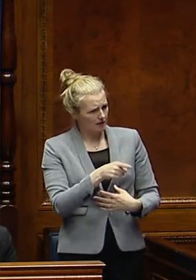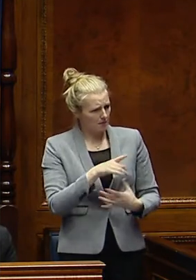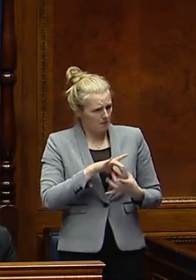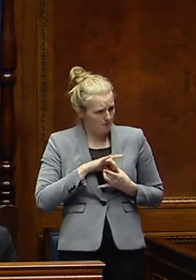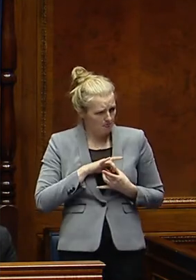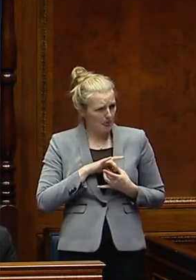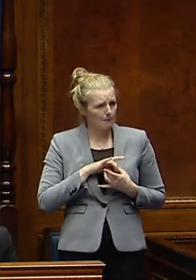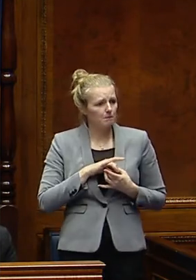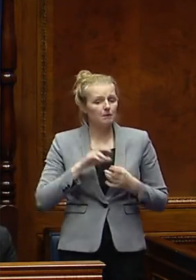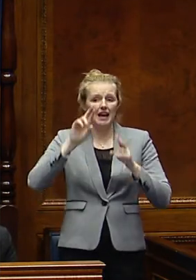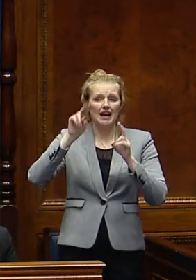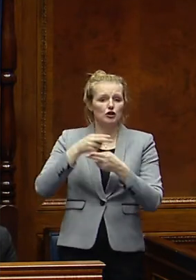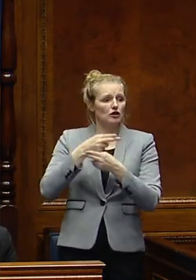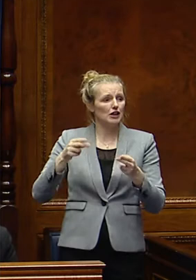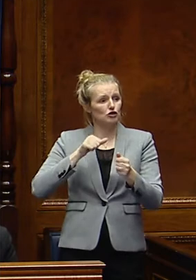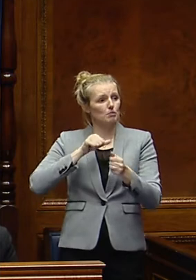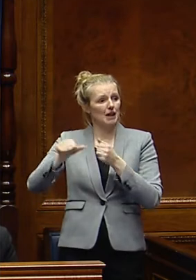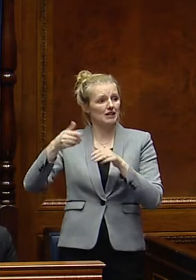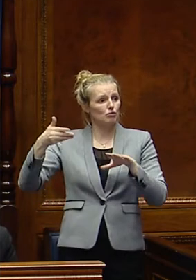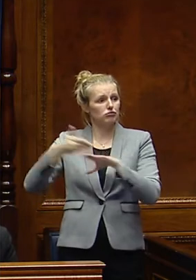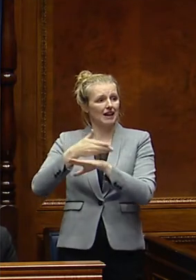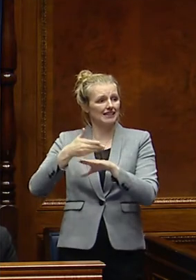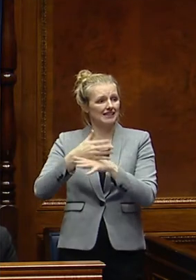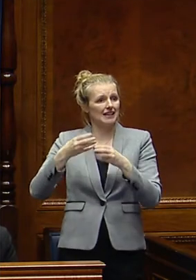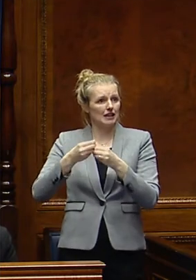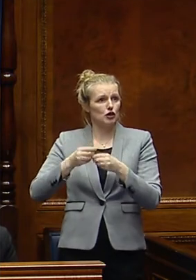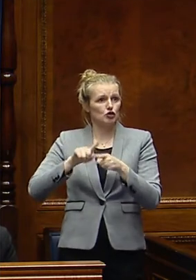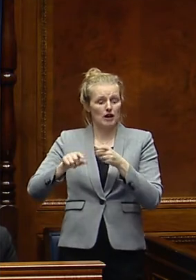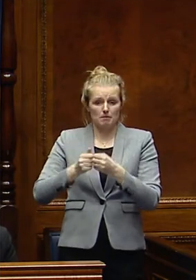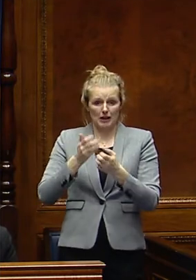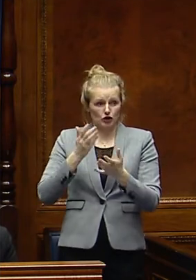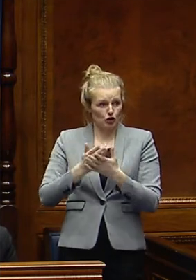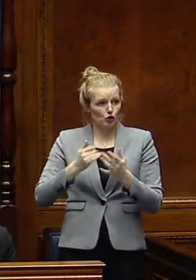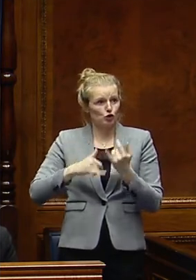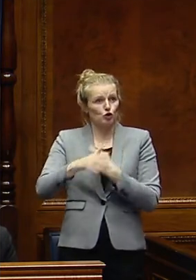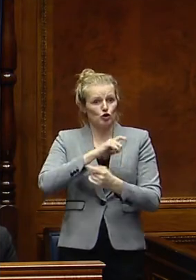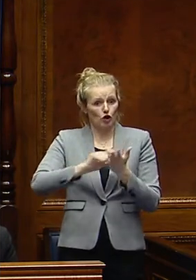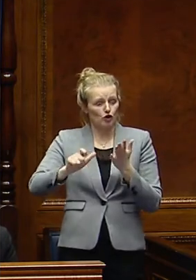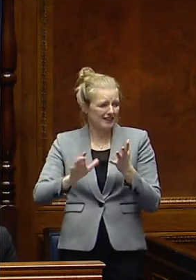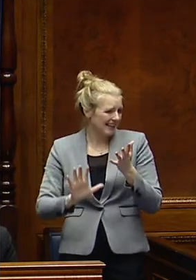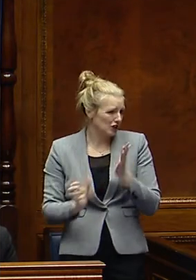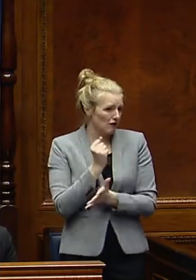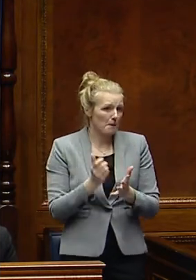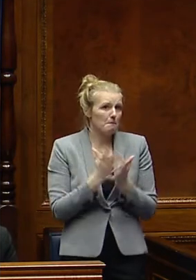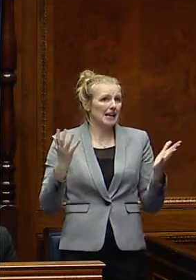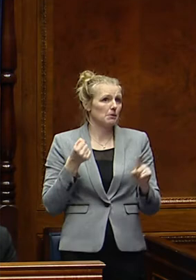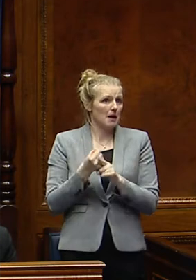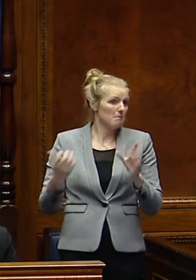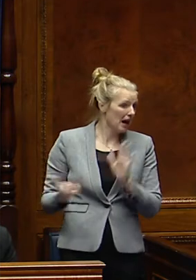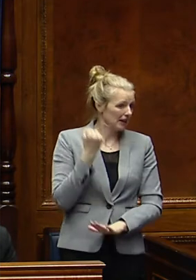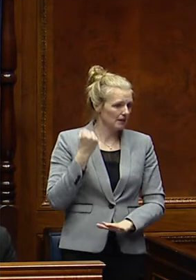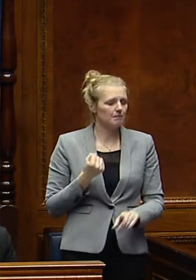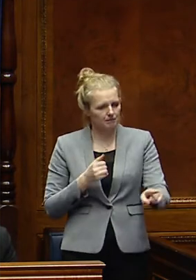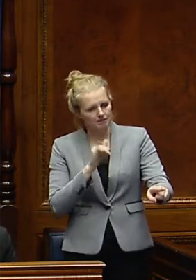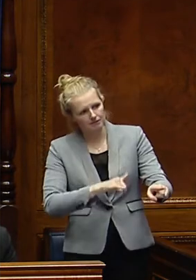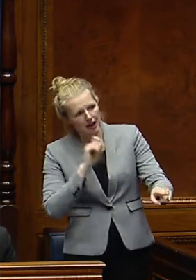follows international best practice in relation to maximising the impact of social clauses? Thank you. Yes, I will